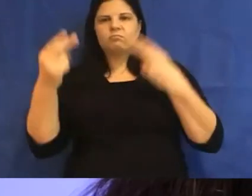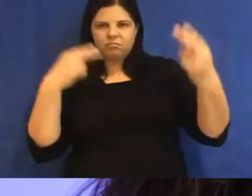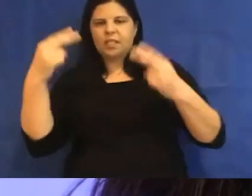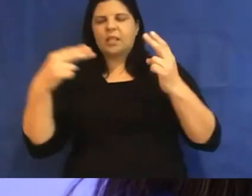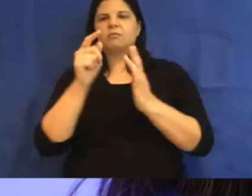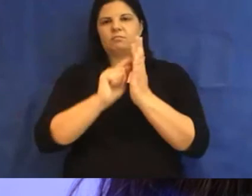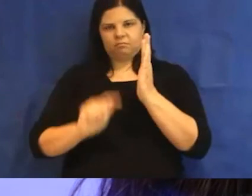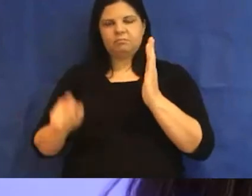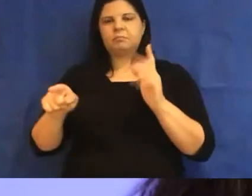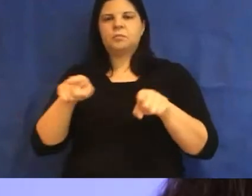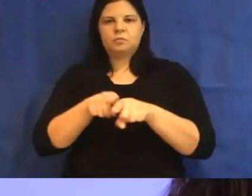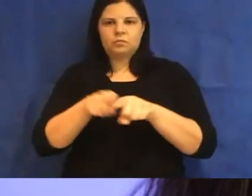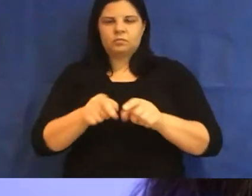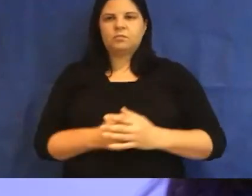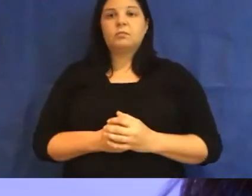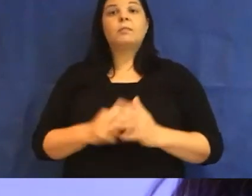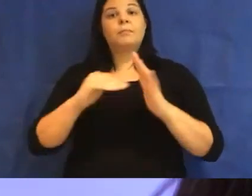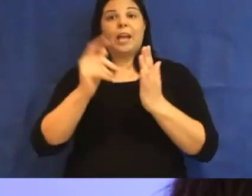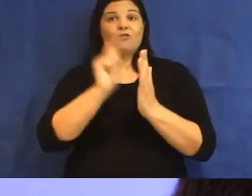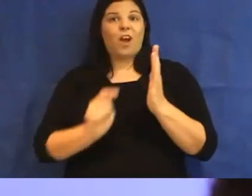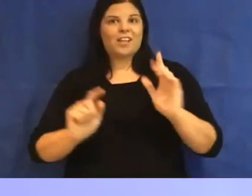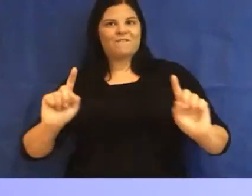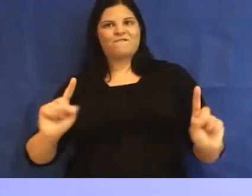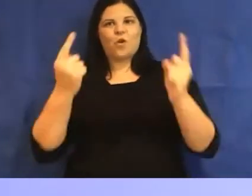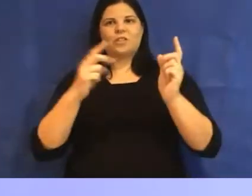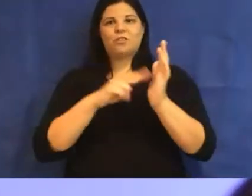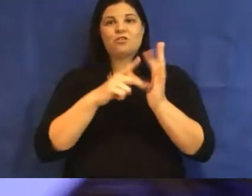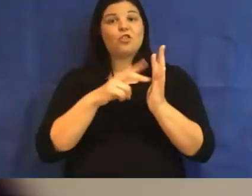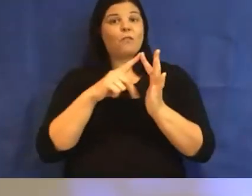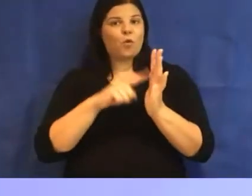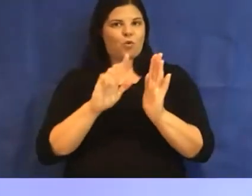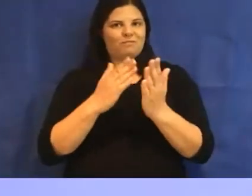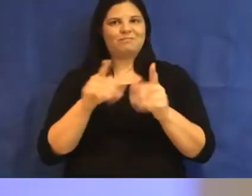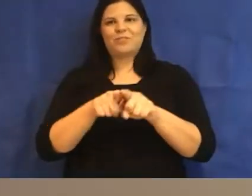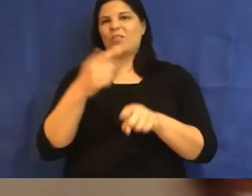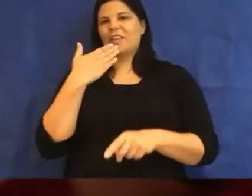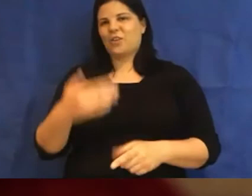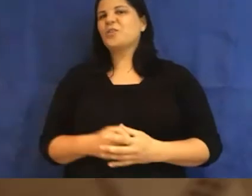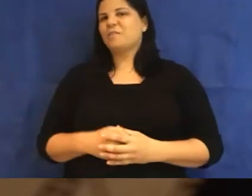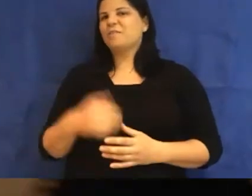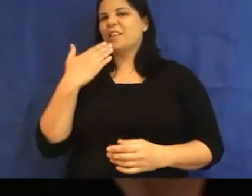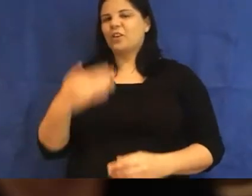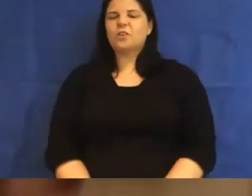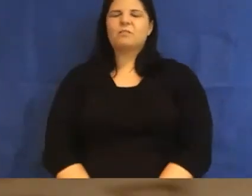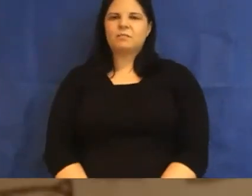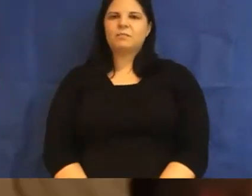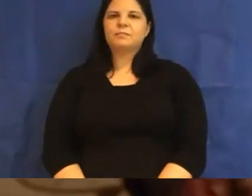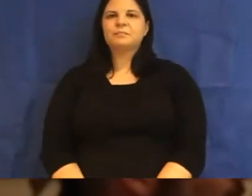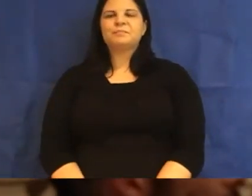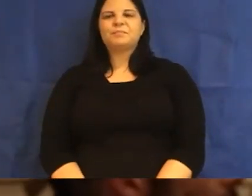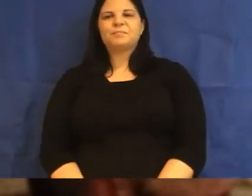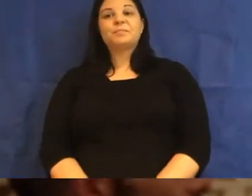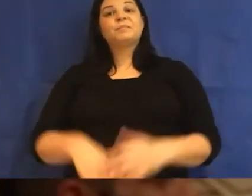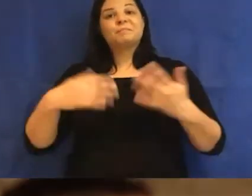and is writing her debut novel as well. Thank you. Thank you, Carlos. I just wanted to quickly say thank you